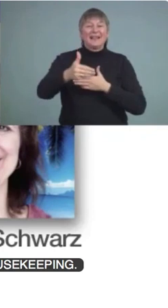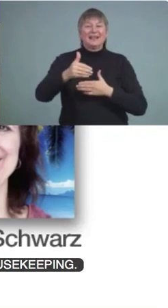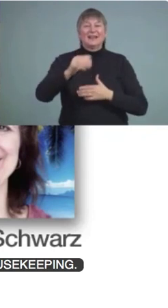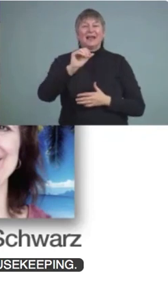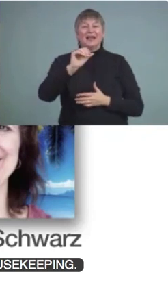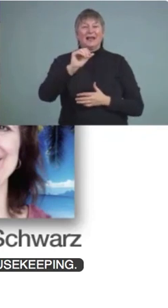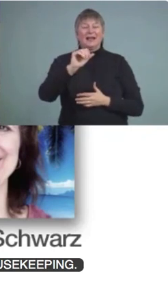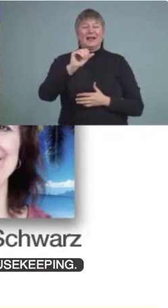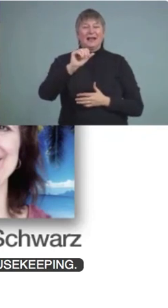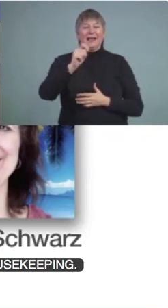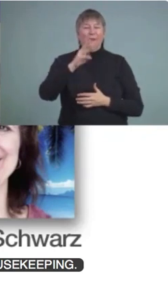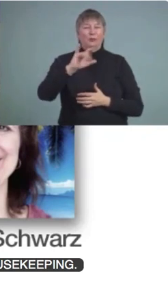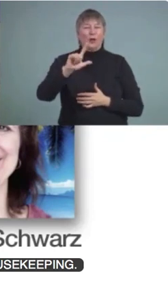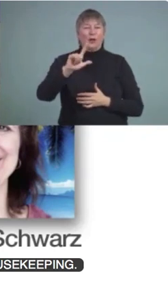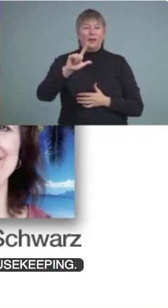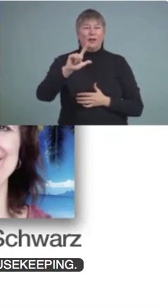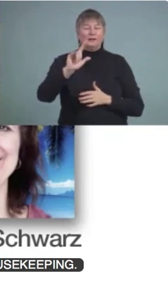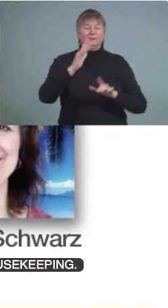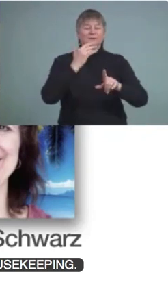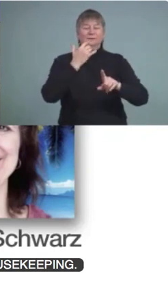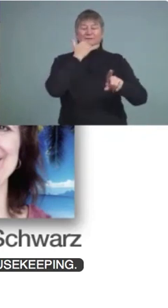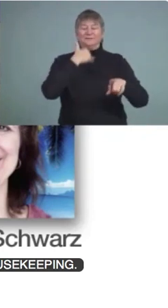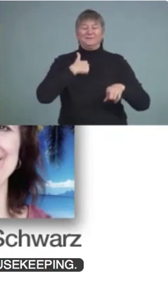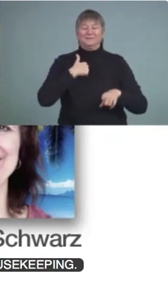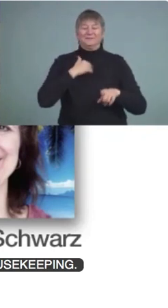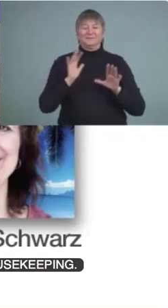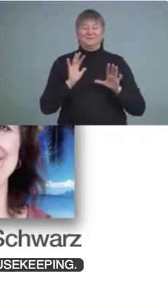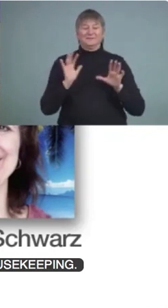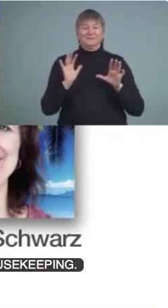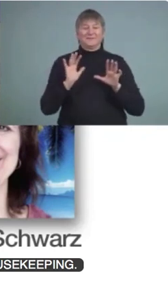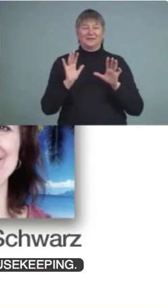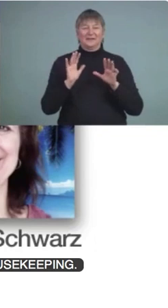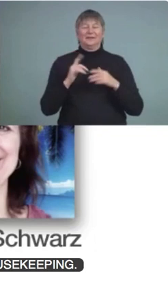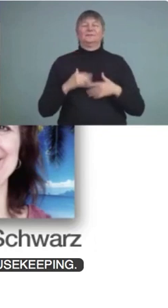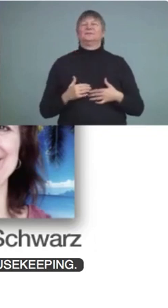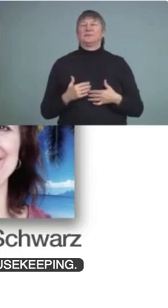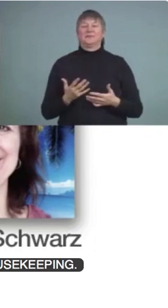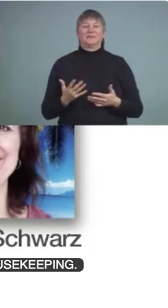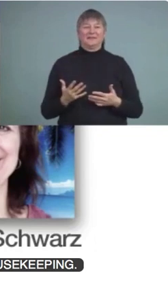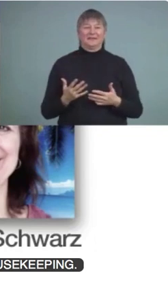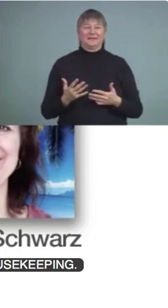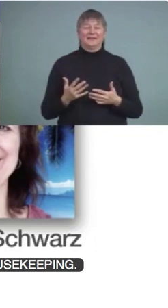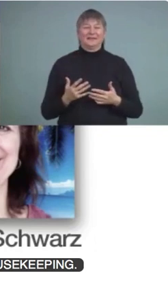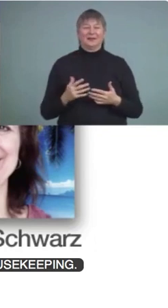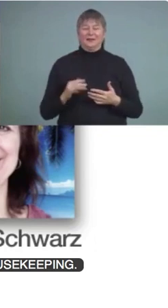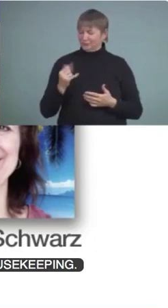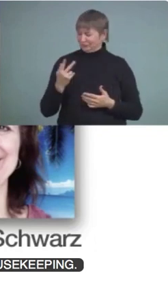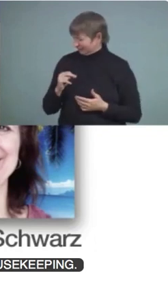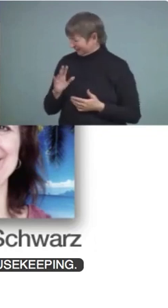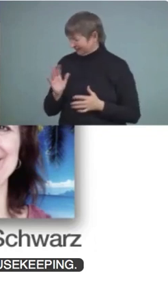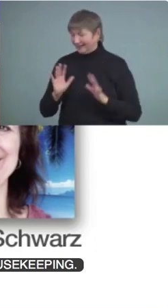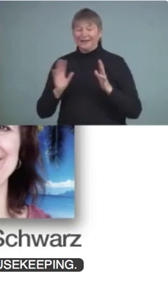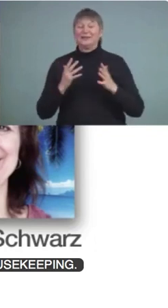April. Oh, sorry. Sorry, there's, we're not, this is January that we're in. Okay.